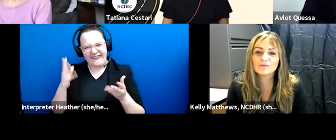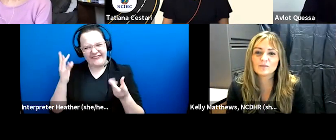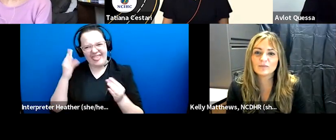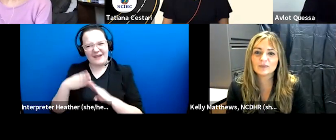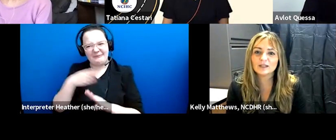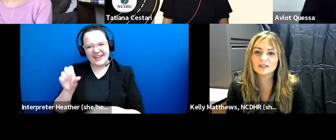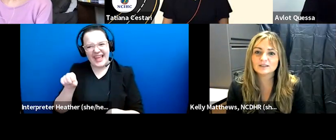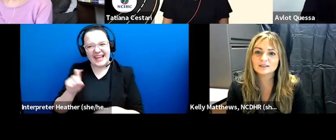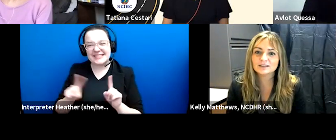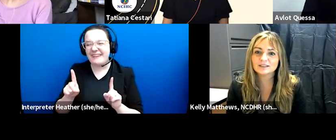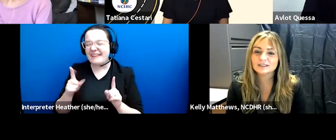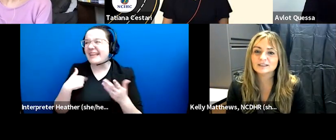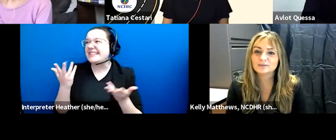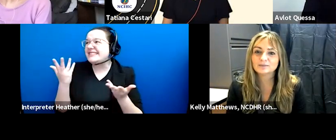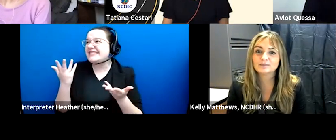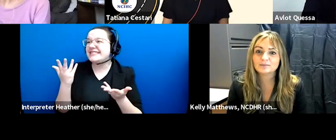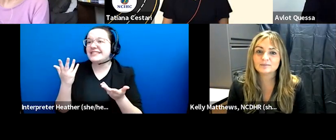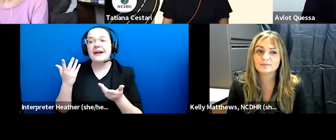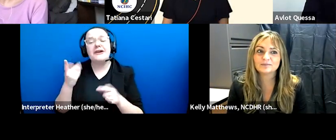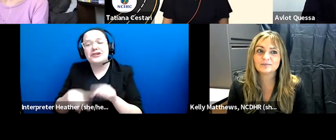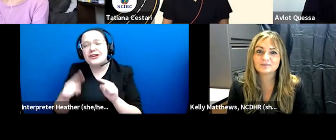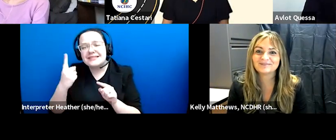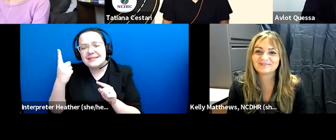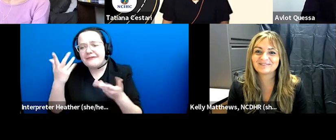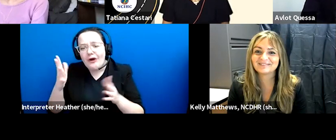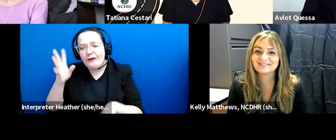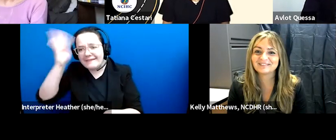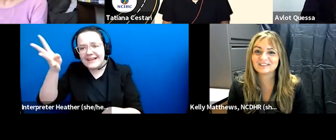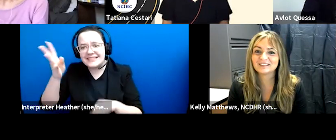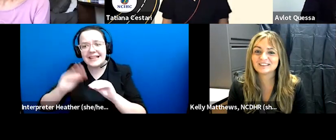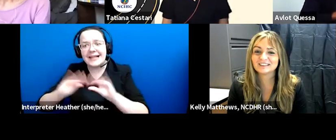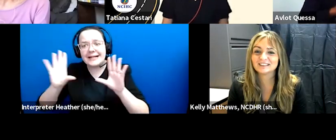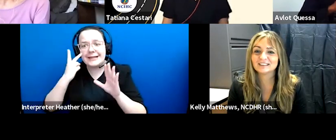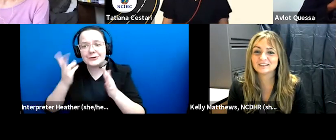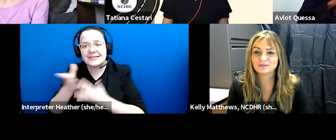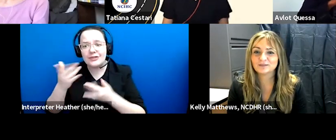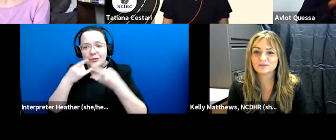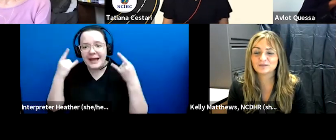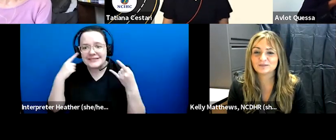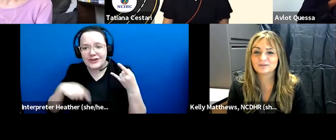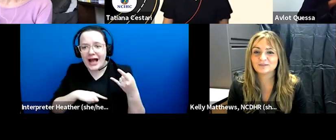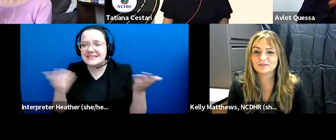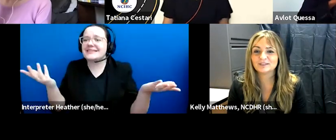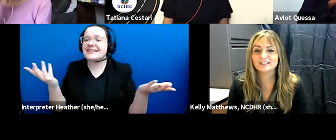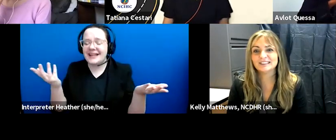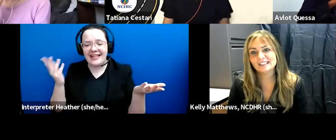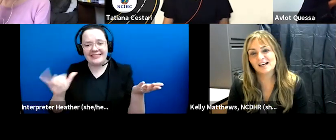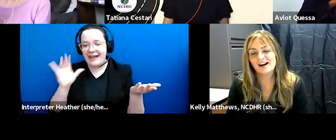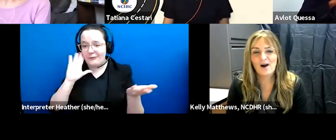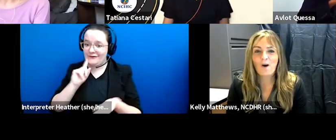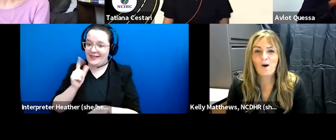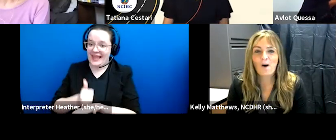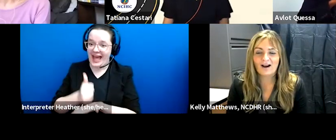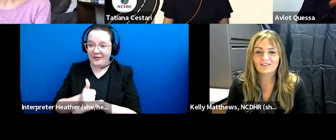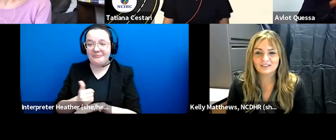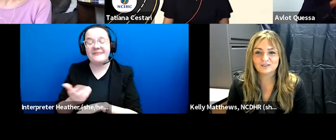couldn't someone have invented clear masks for us that would be that would have been so helpful